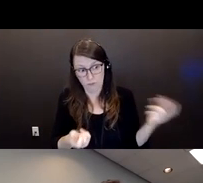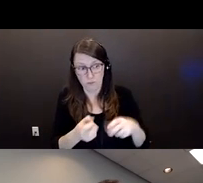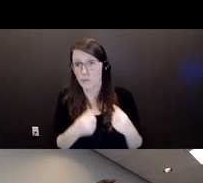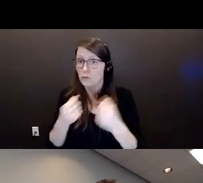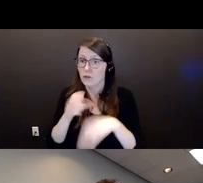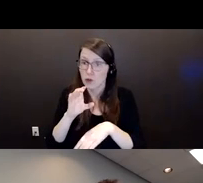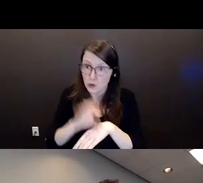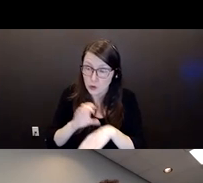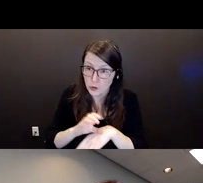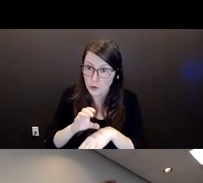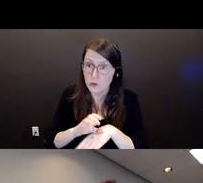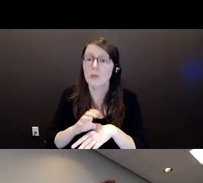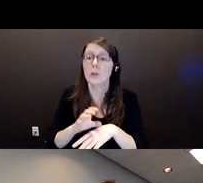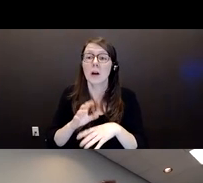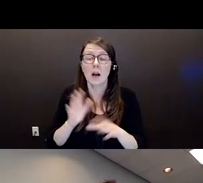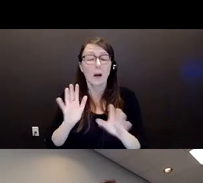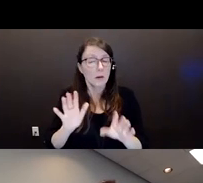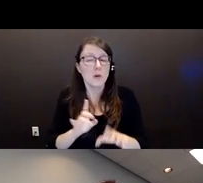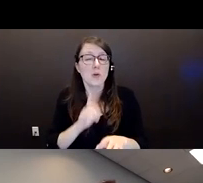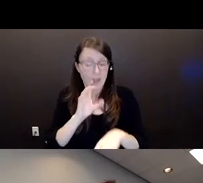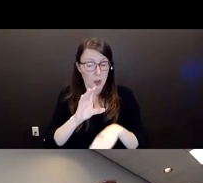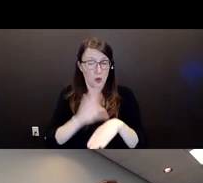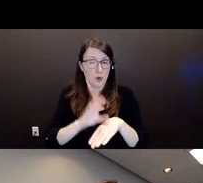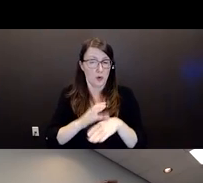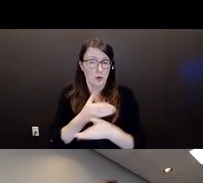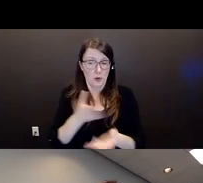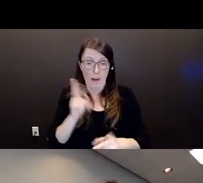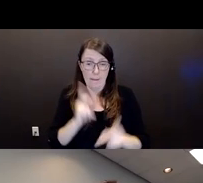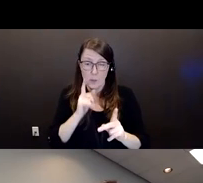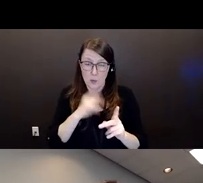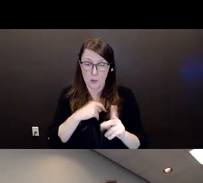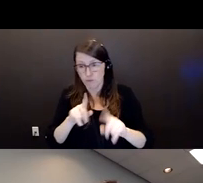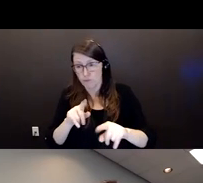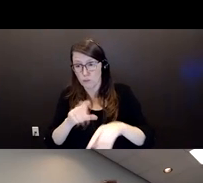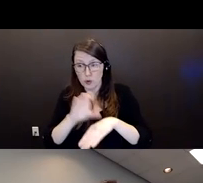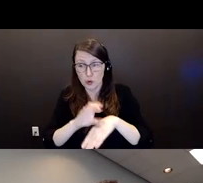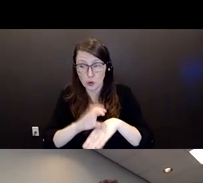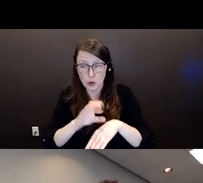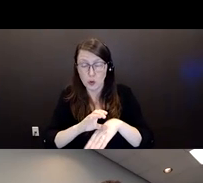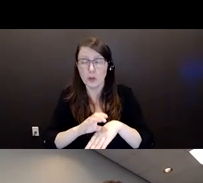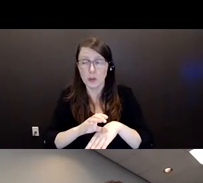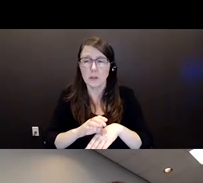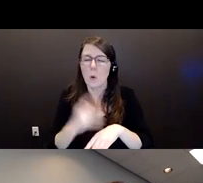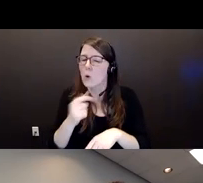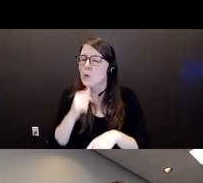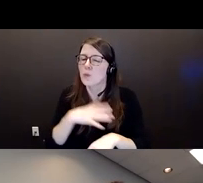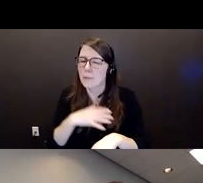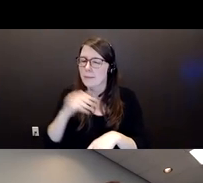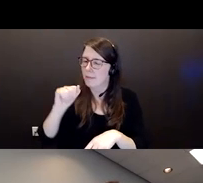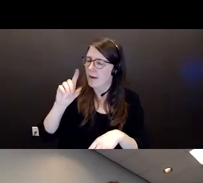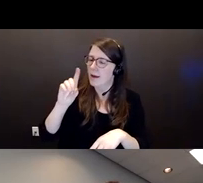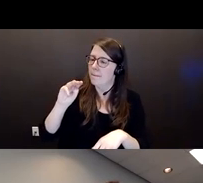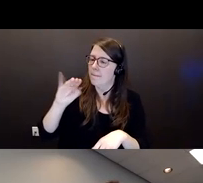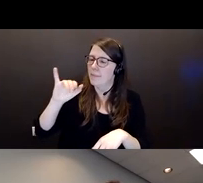And it was the church people, in particular, one particular lady, the administration lady for the church, and started questioning